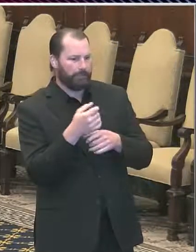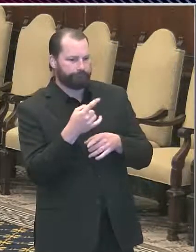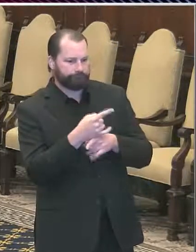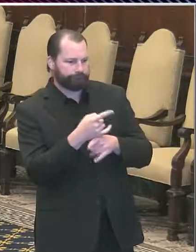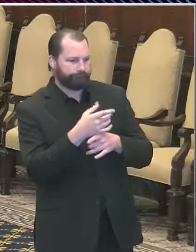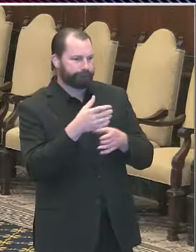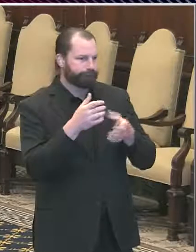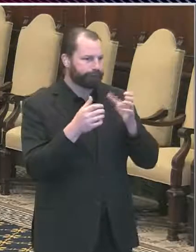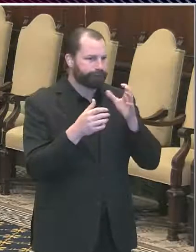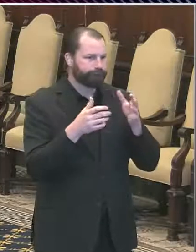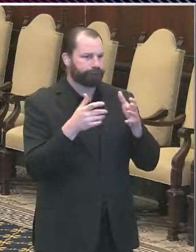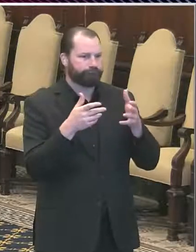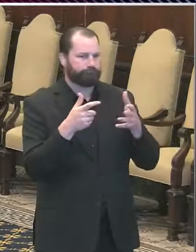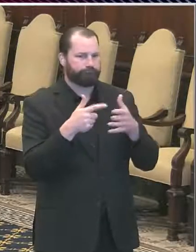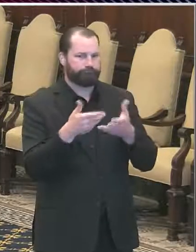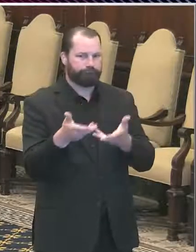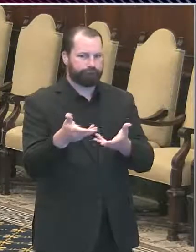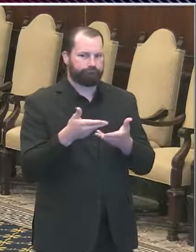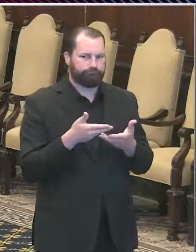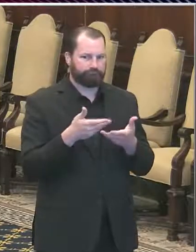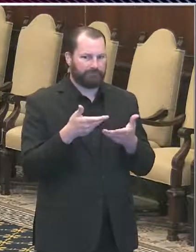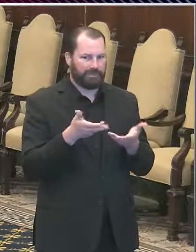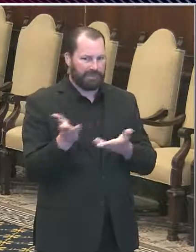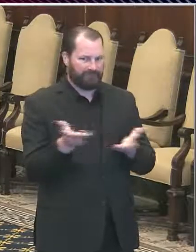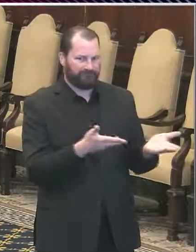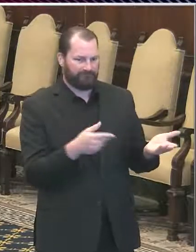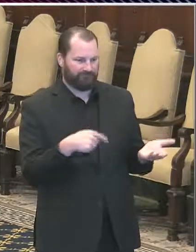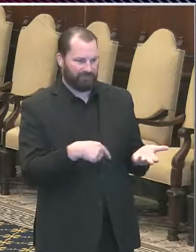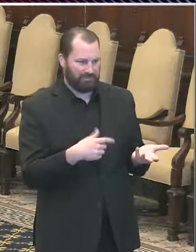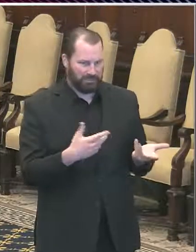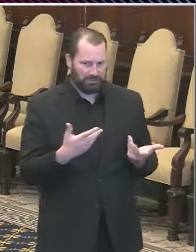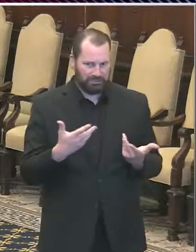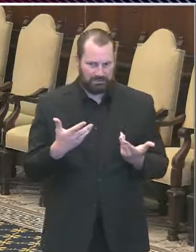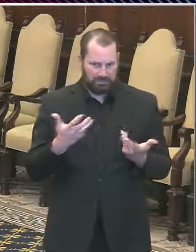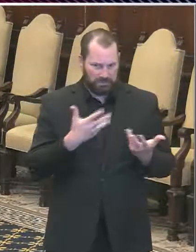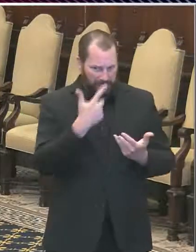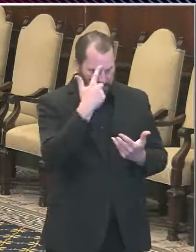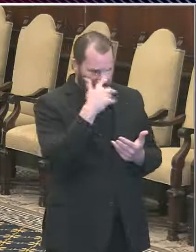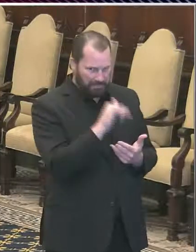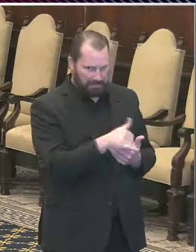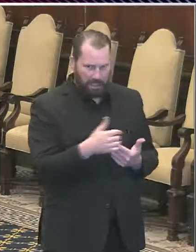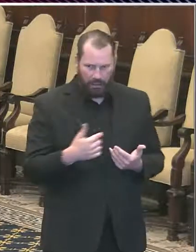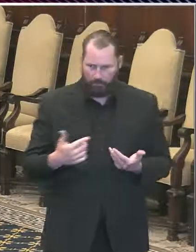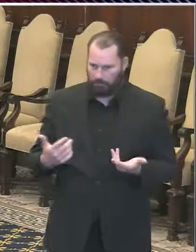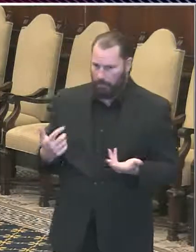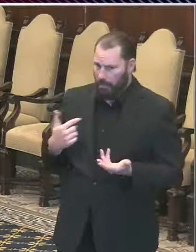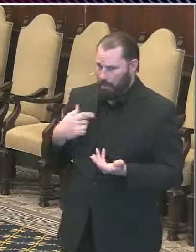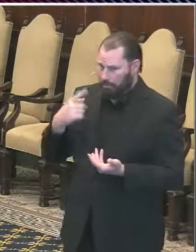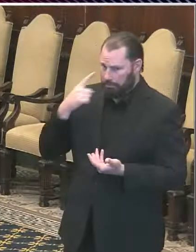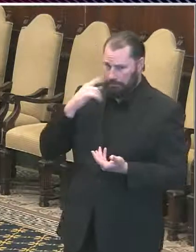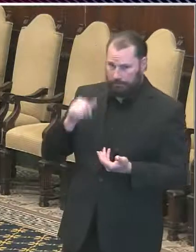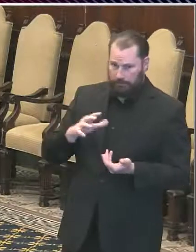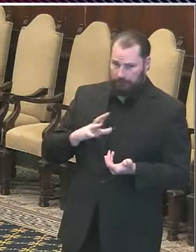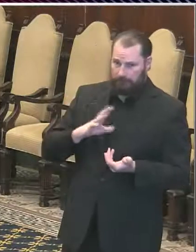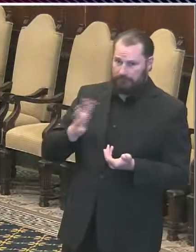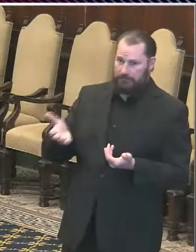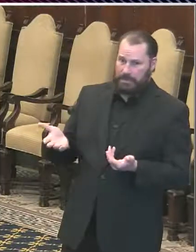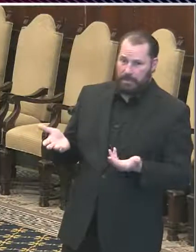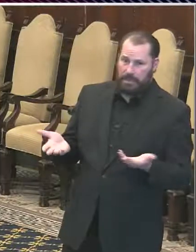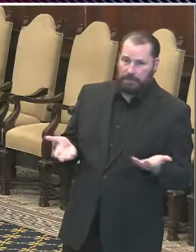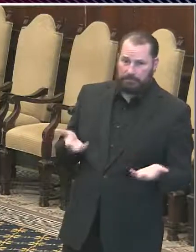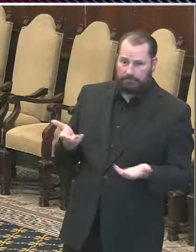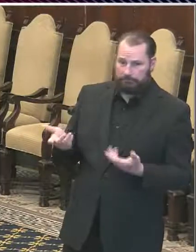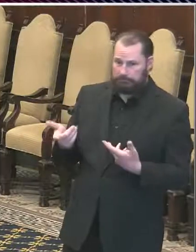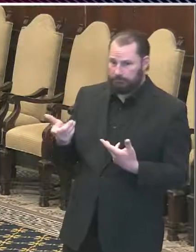mean people were able to take wine out of a restaurant along with their food and if they want a half